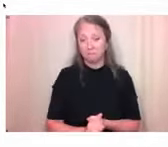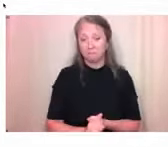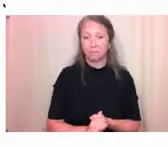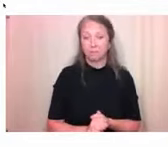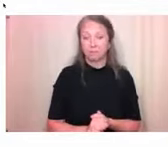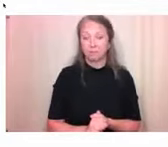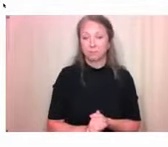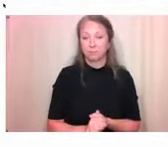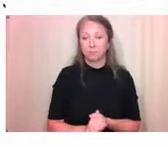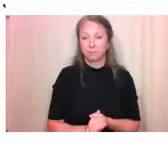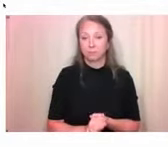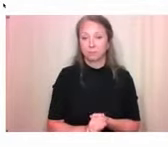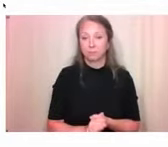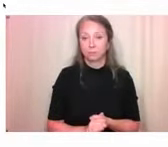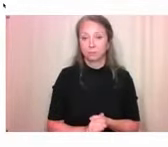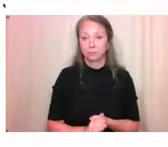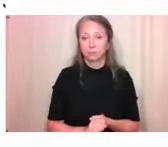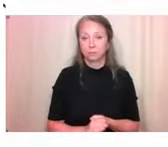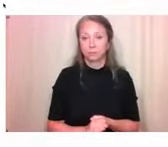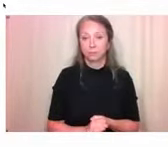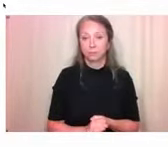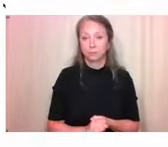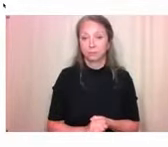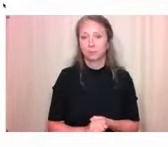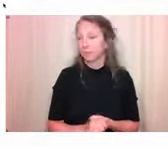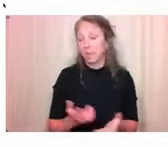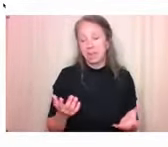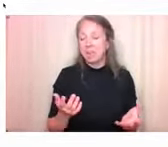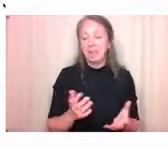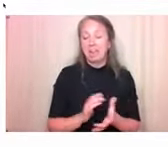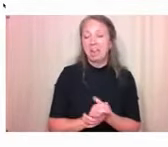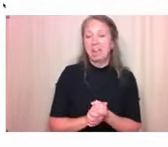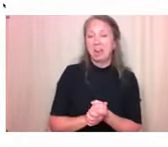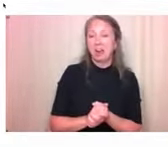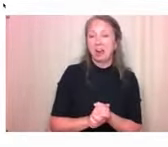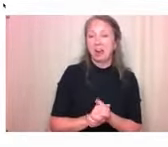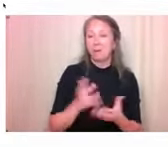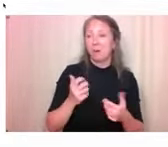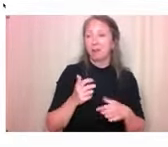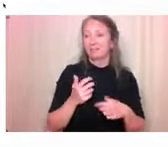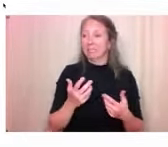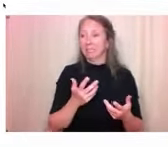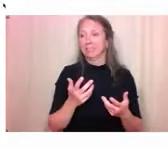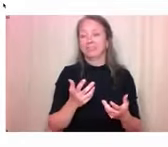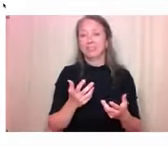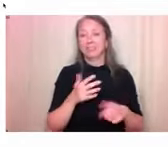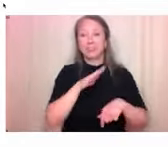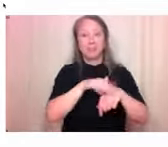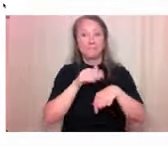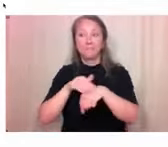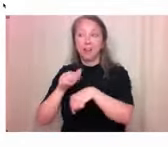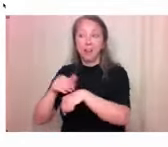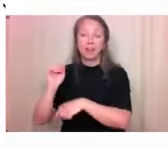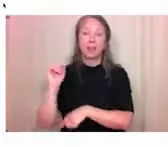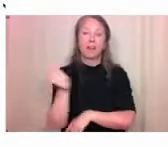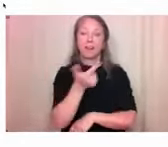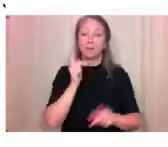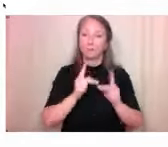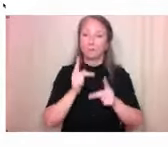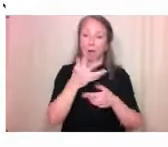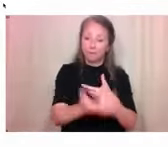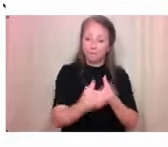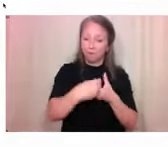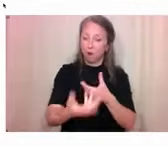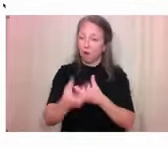Uh, we just, uh, invite everyone to, um, you know, to get involved and reach out. We want to hear from everybody,